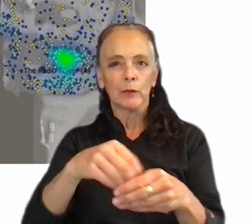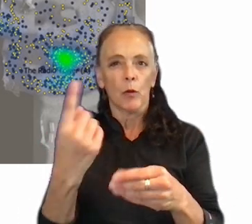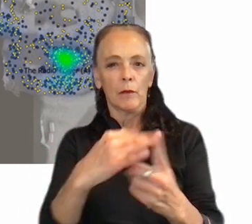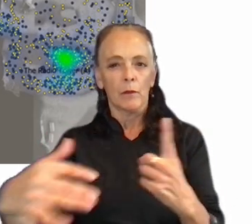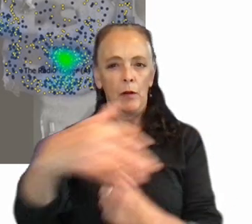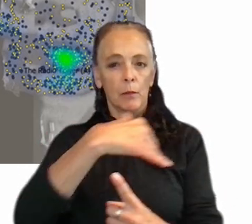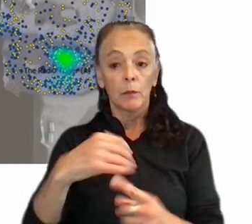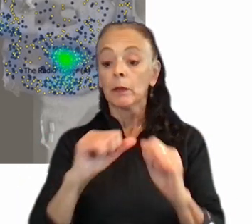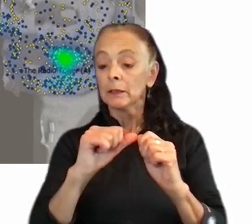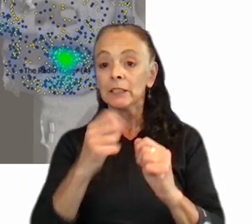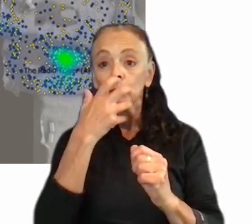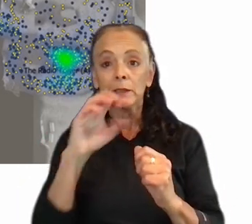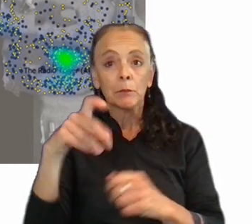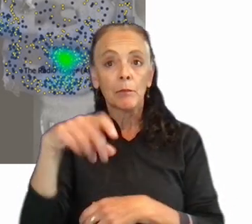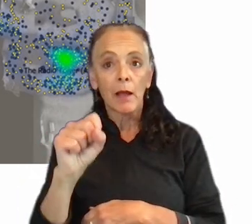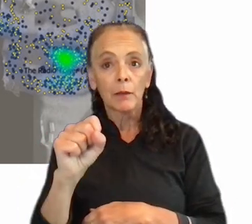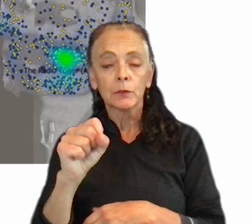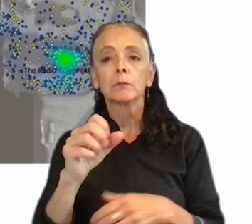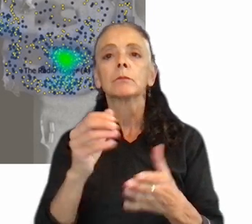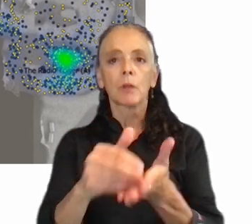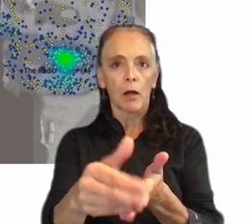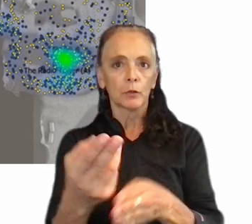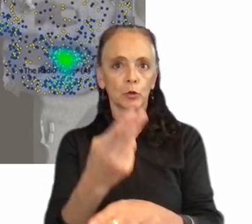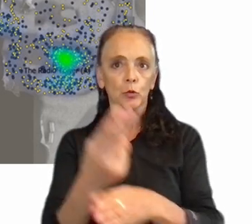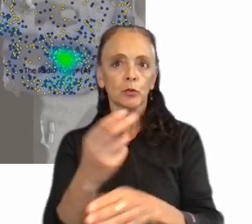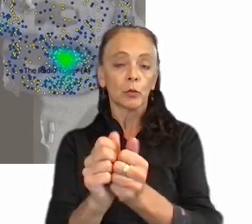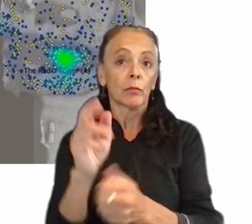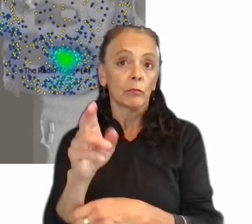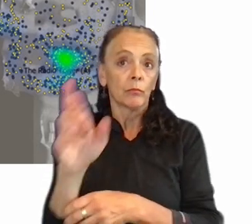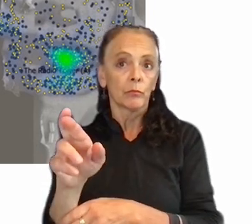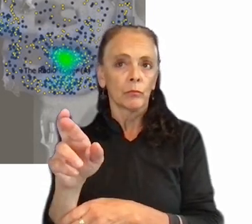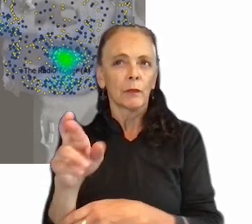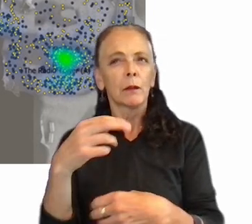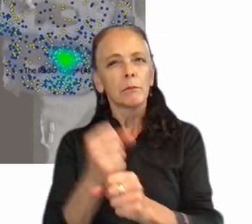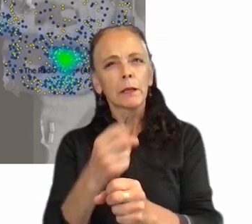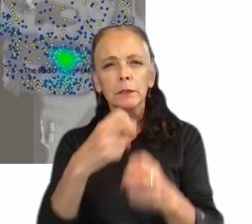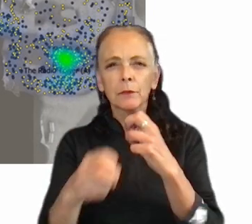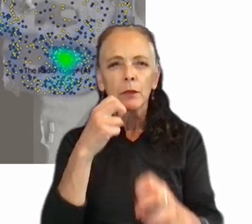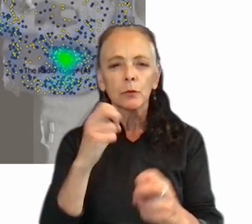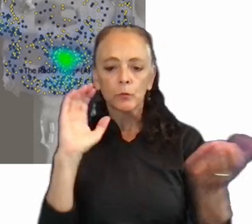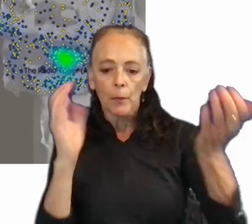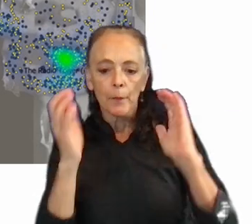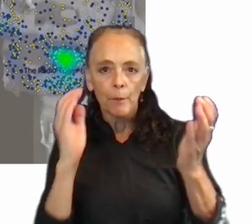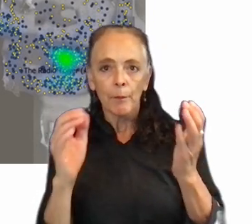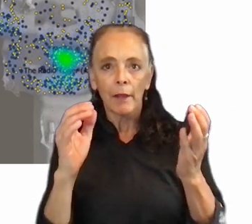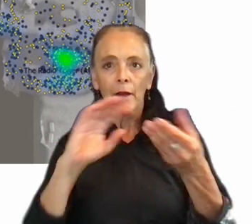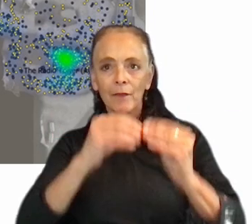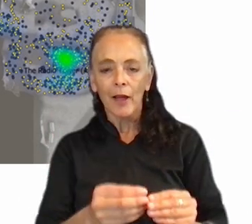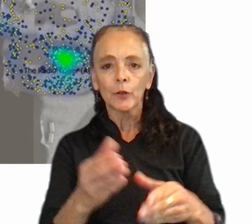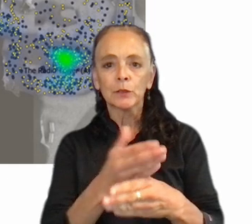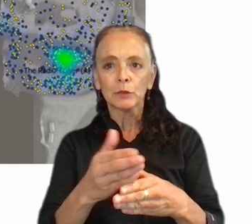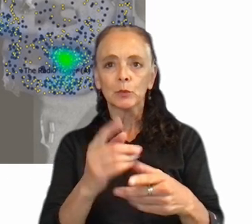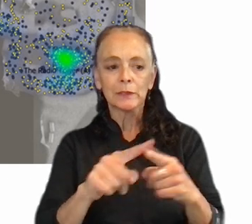Continuous heatmaps, like they are commonly used in games user research, can make it however difficult to compare values between regions.